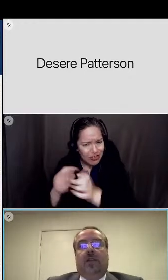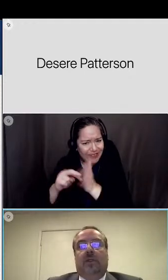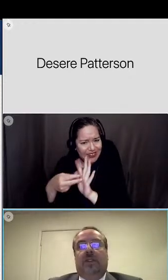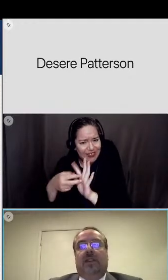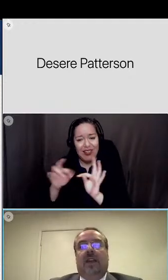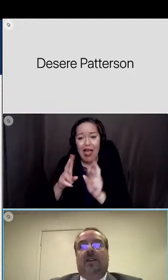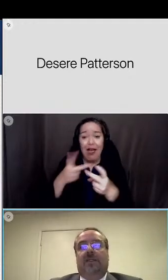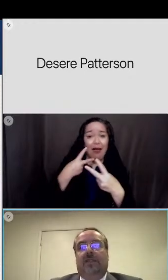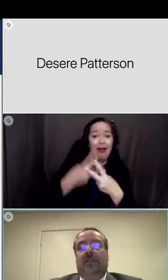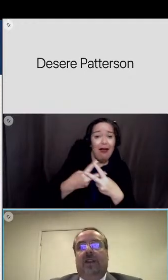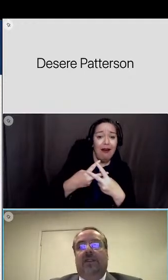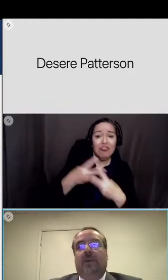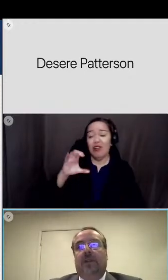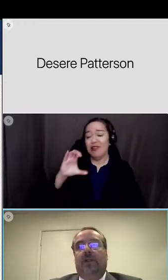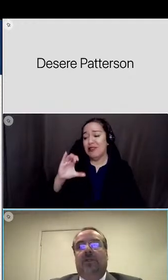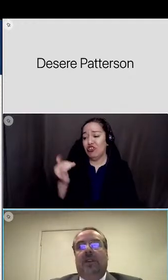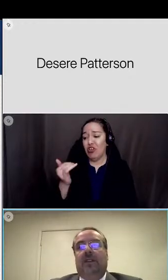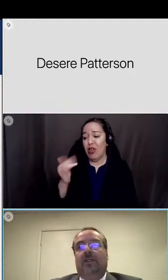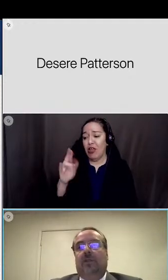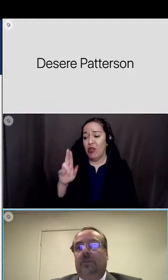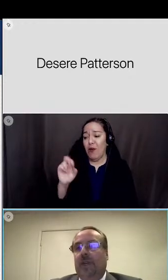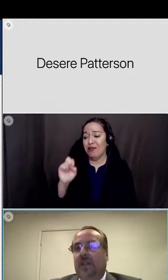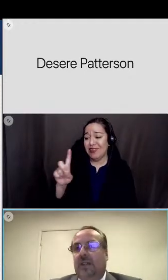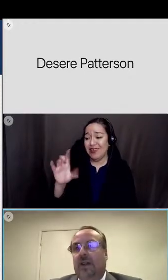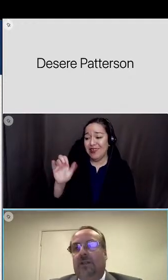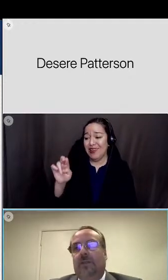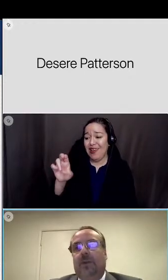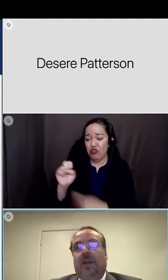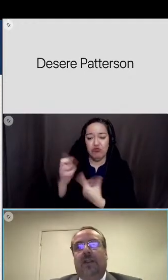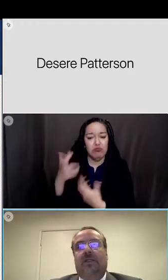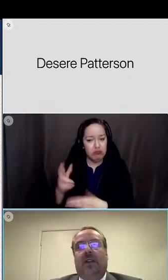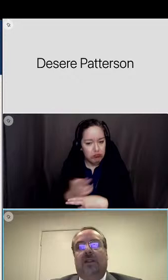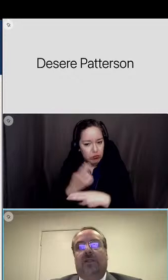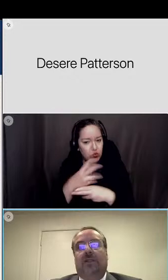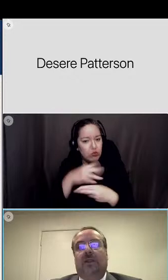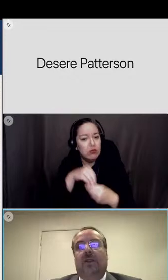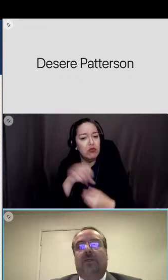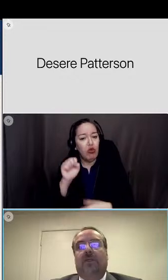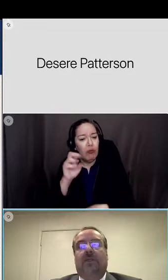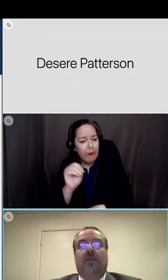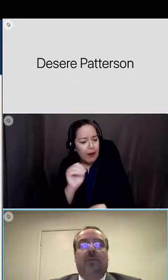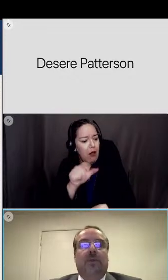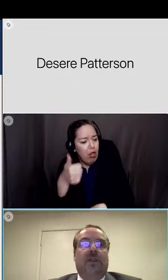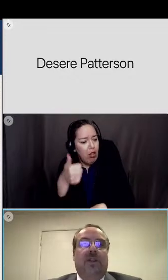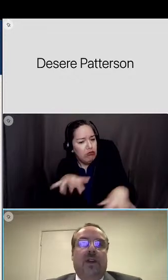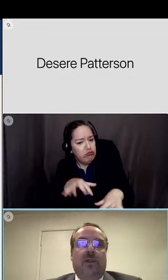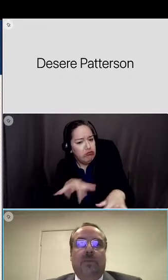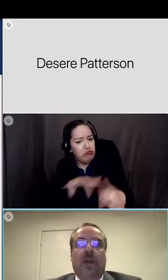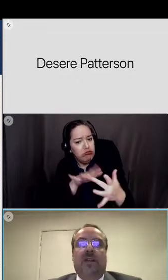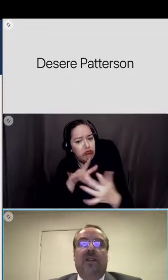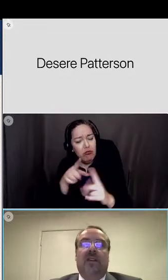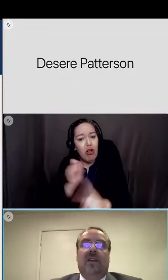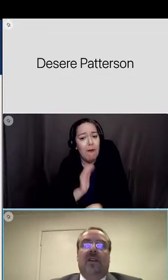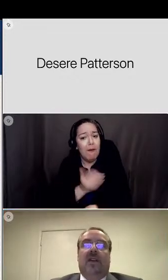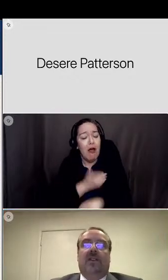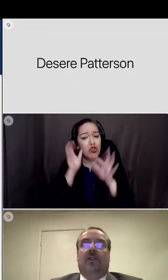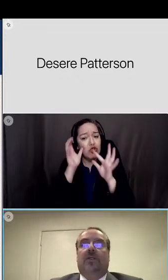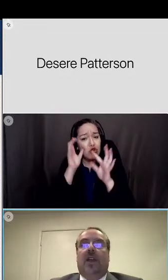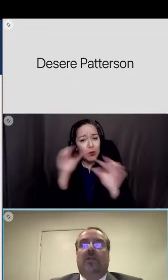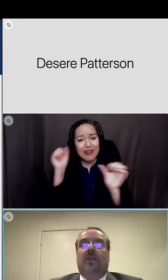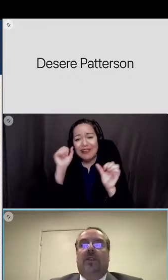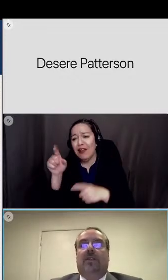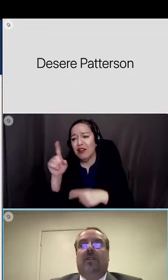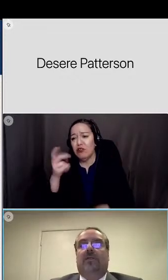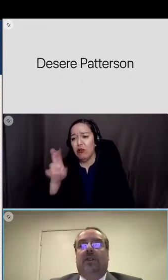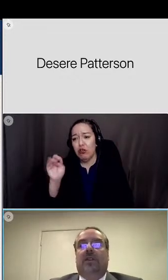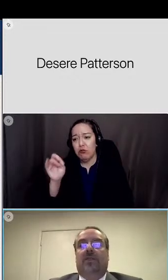cj usd cares has been used in social media and other communication outlets through the efforts of our superintendent dr miranda and